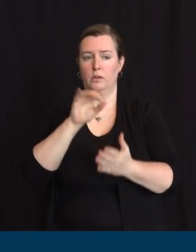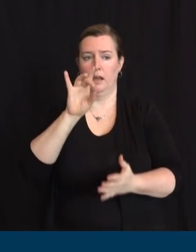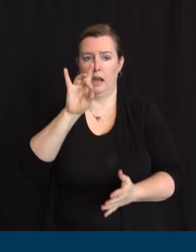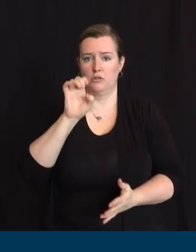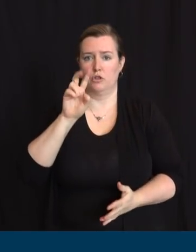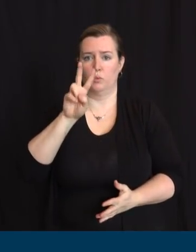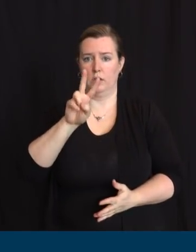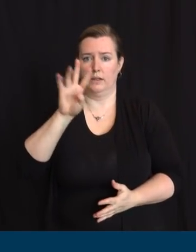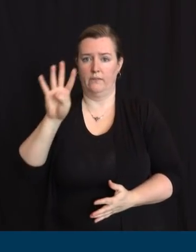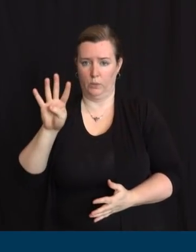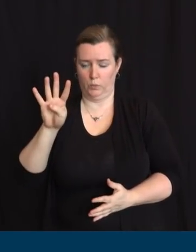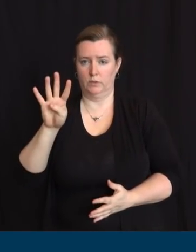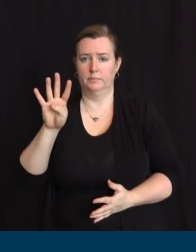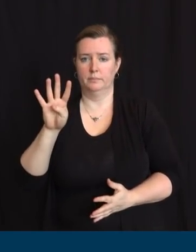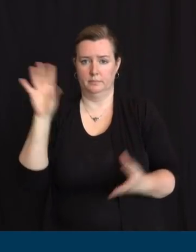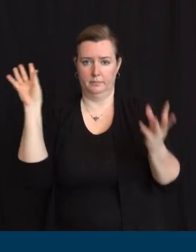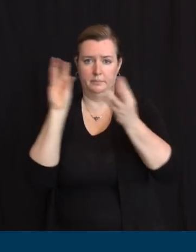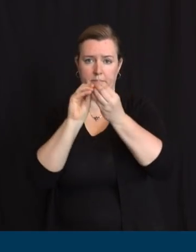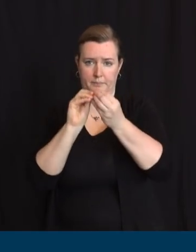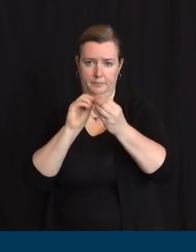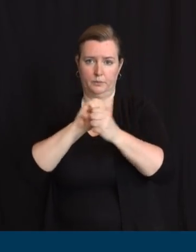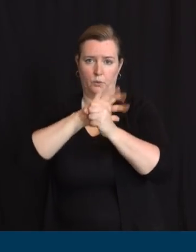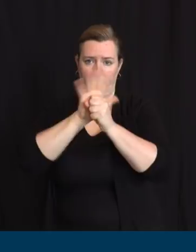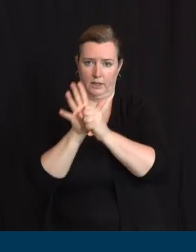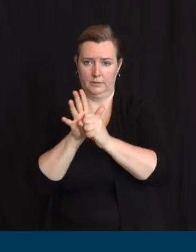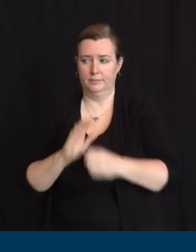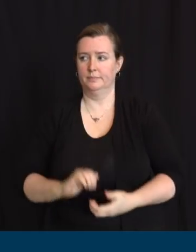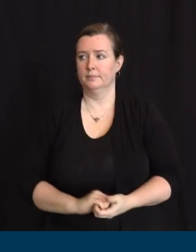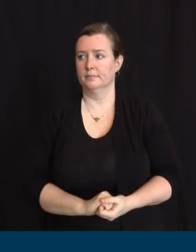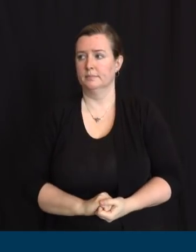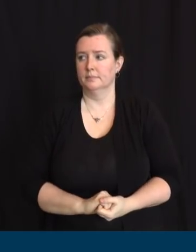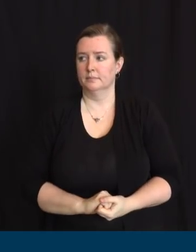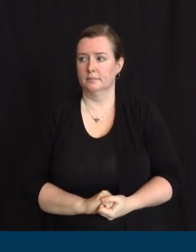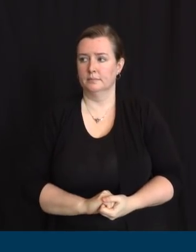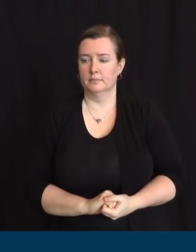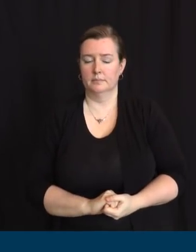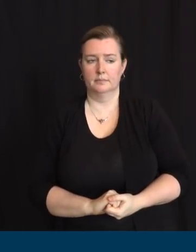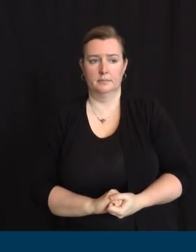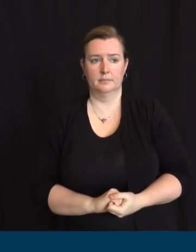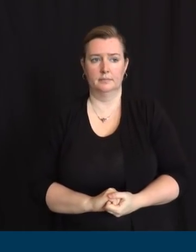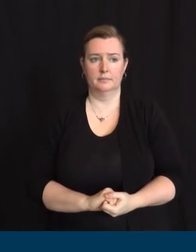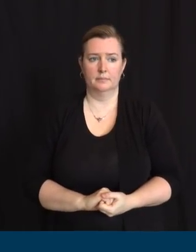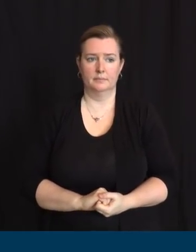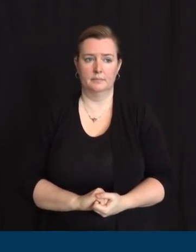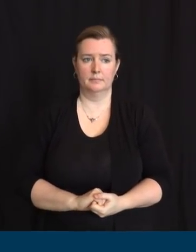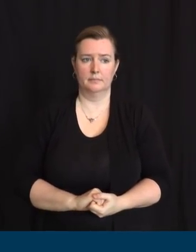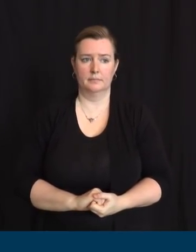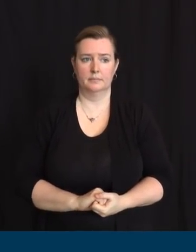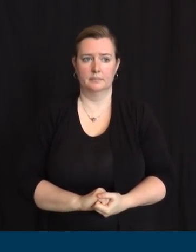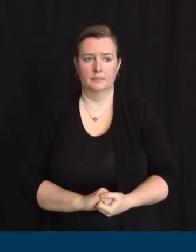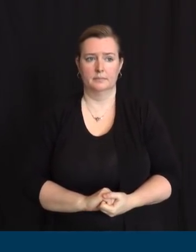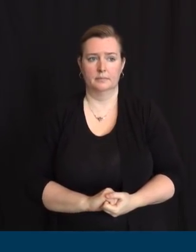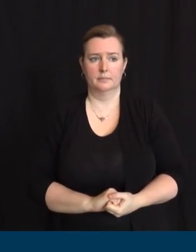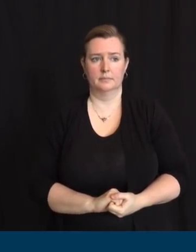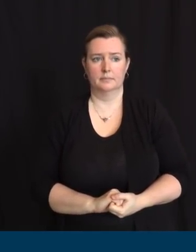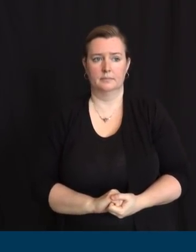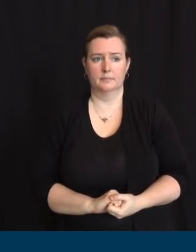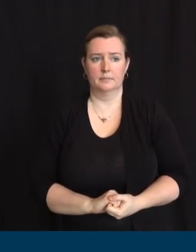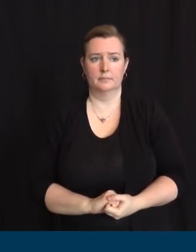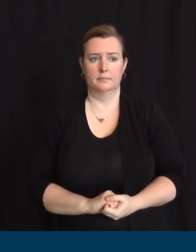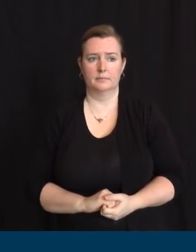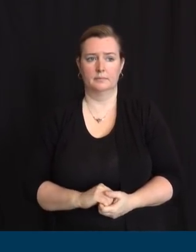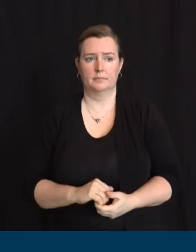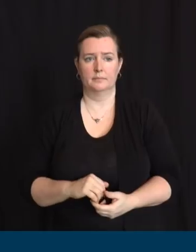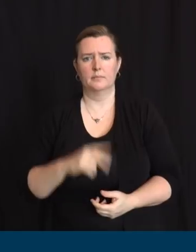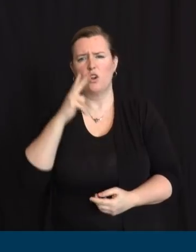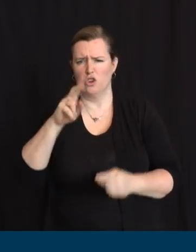tested positive. More on testing in a little bit. According to our online dashboard, accessible,